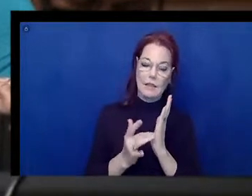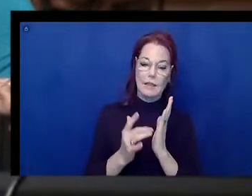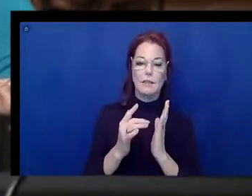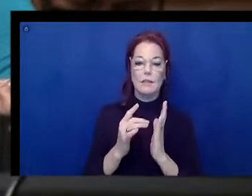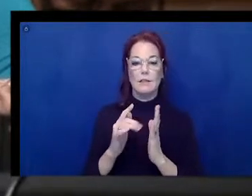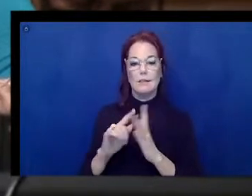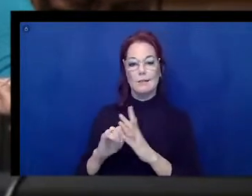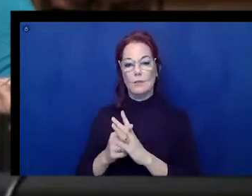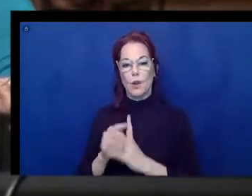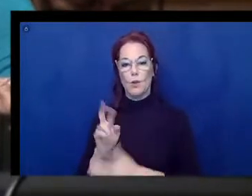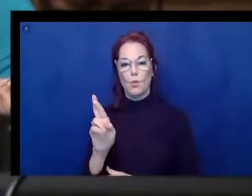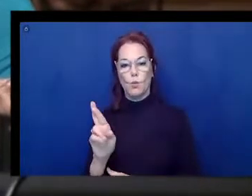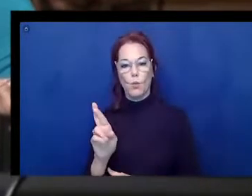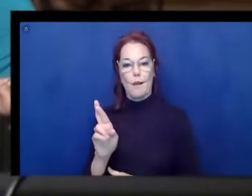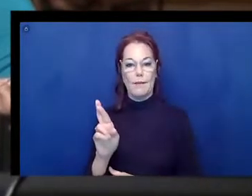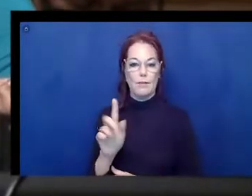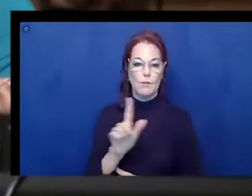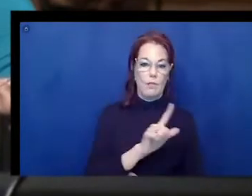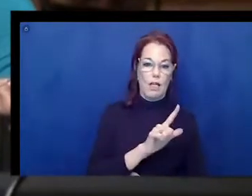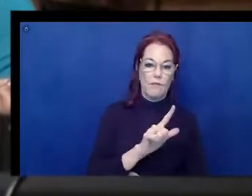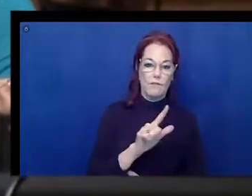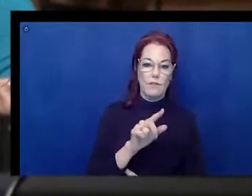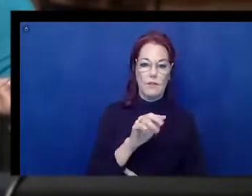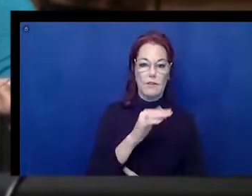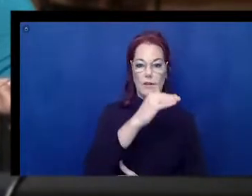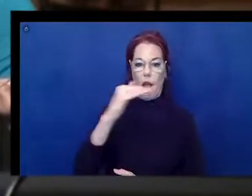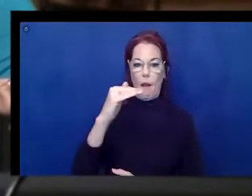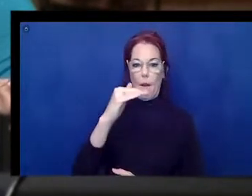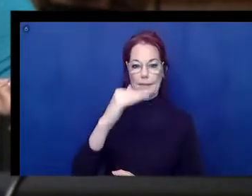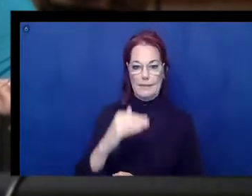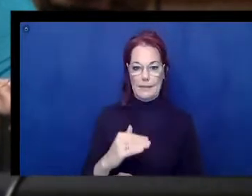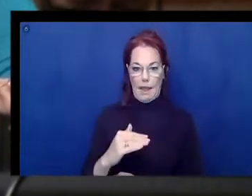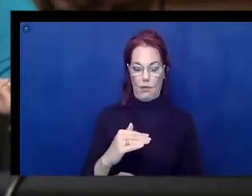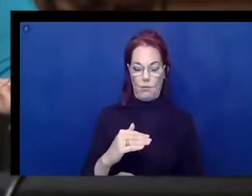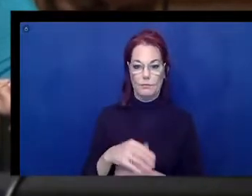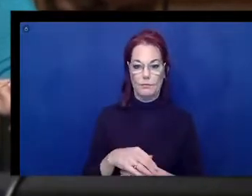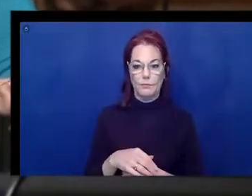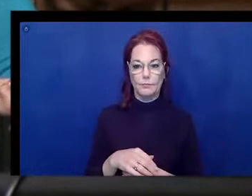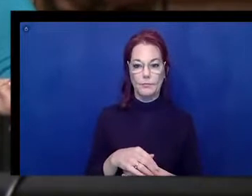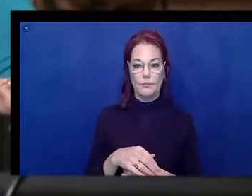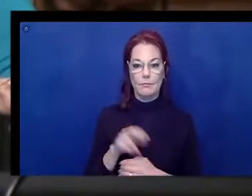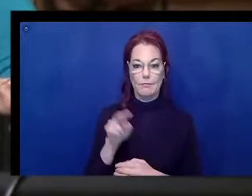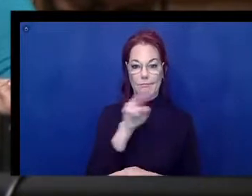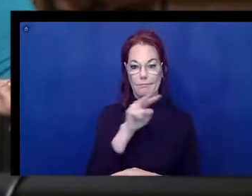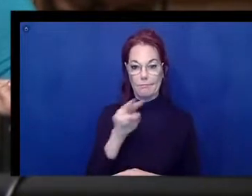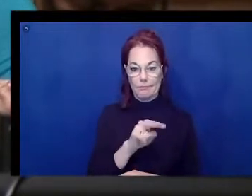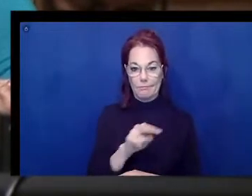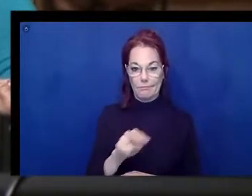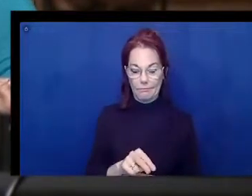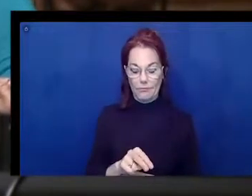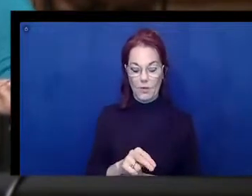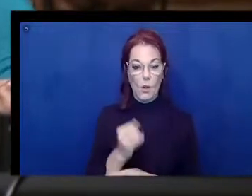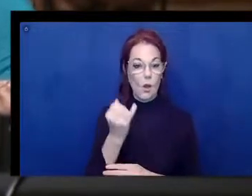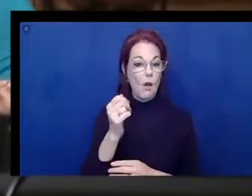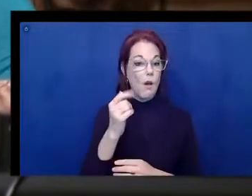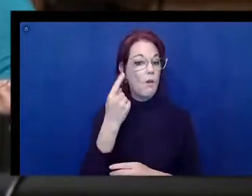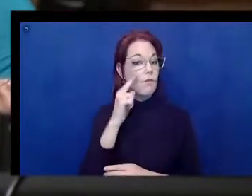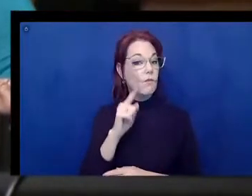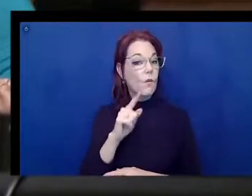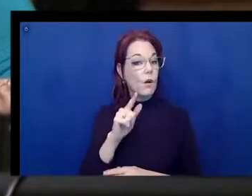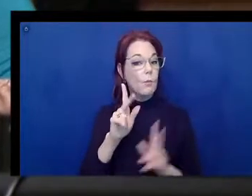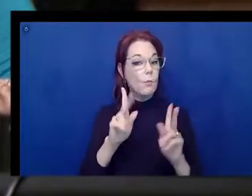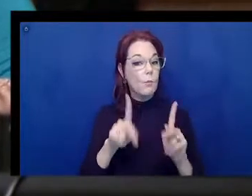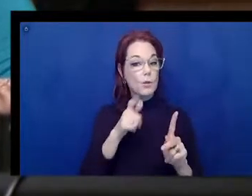down, and they'll read everything. So, when things are designed, especially those that are low vision, that it's cluttered, and things are